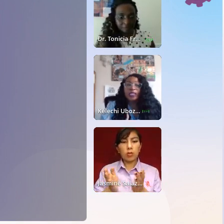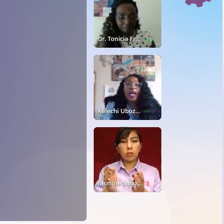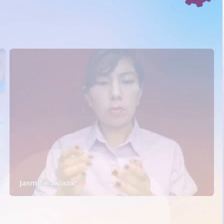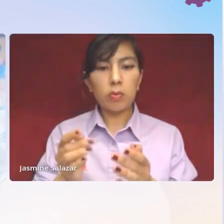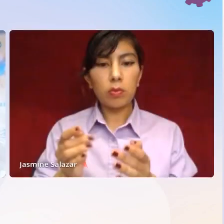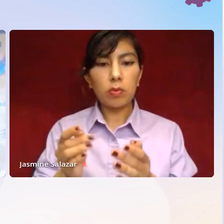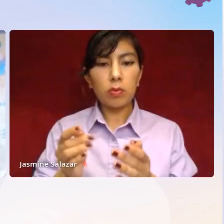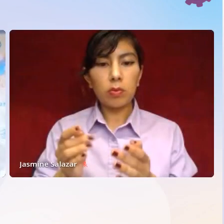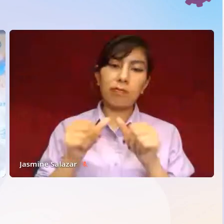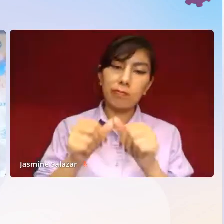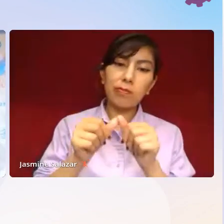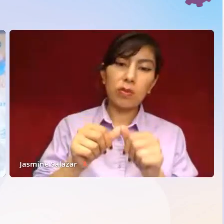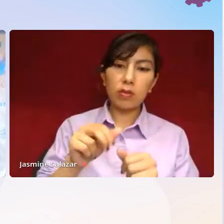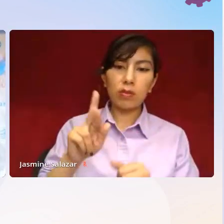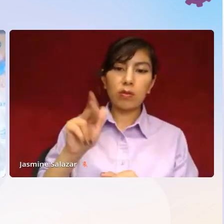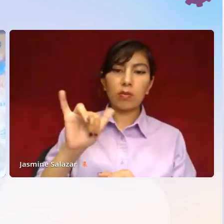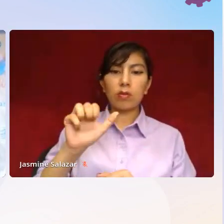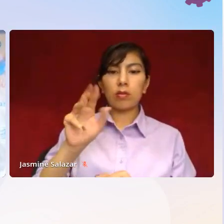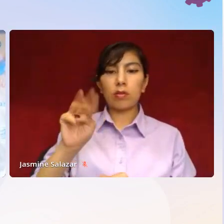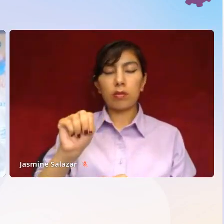Yeah, I think